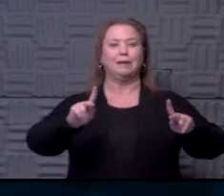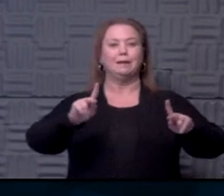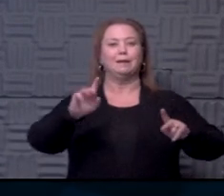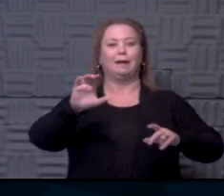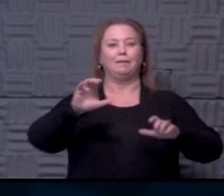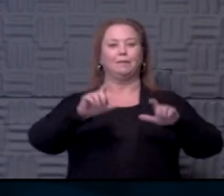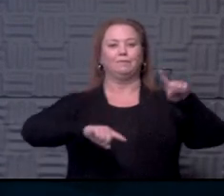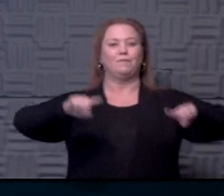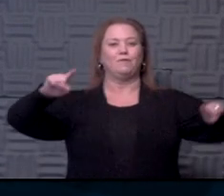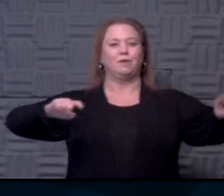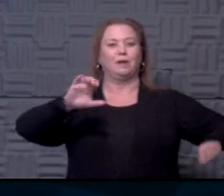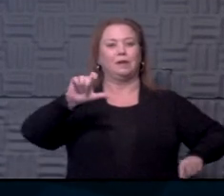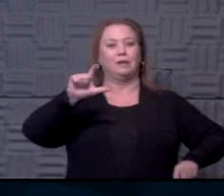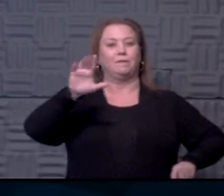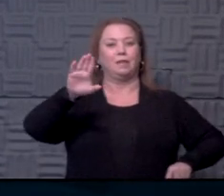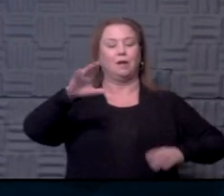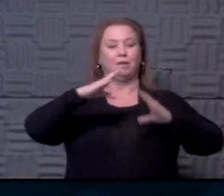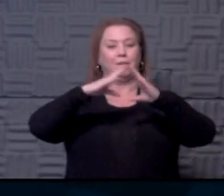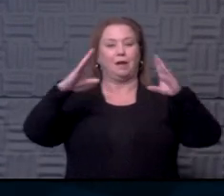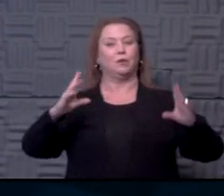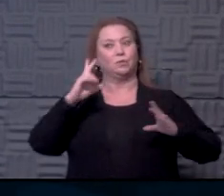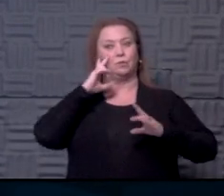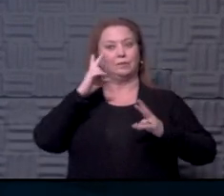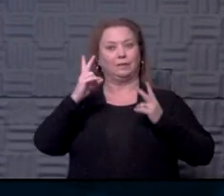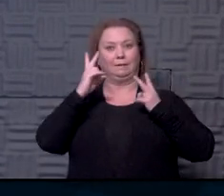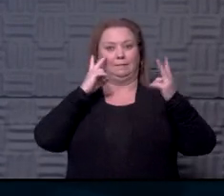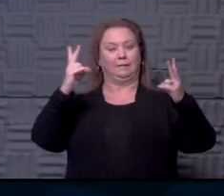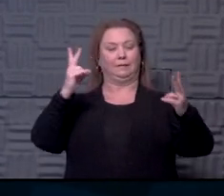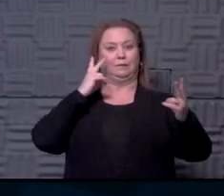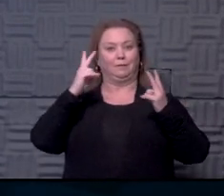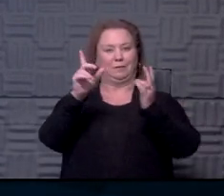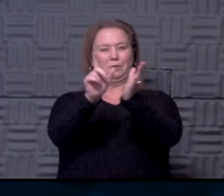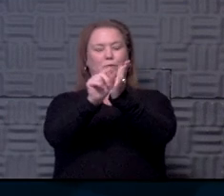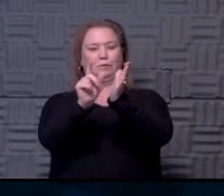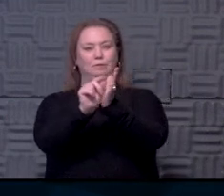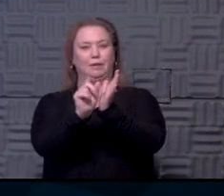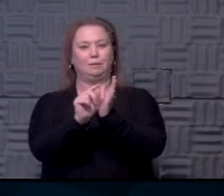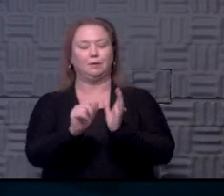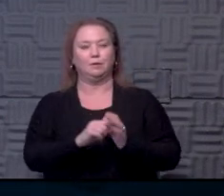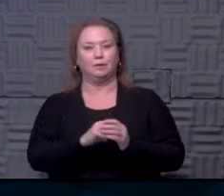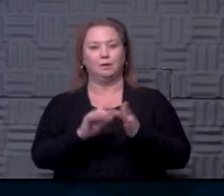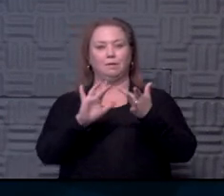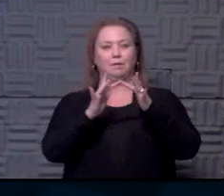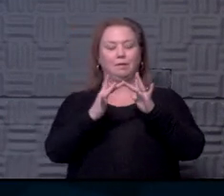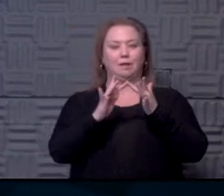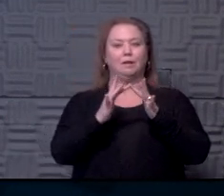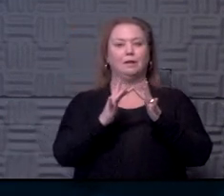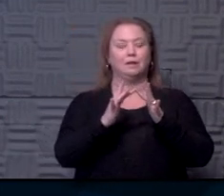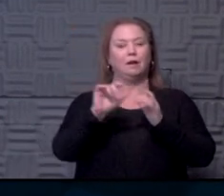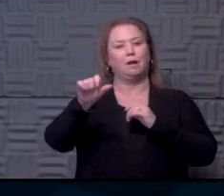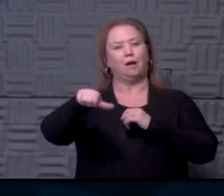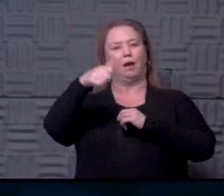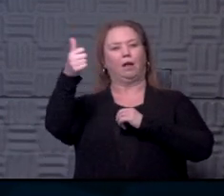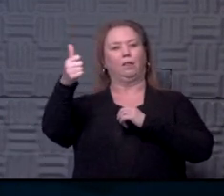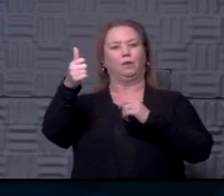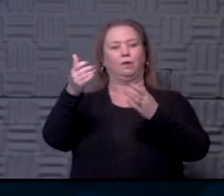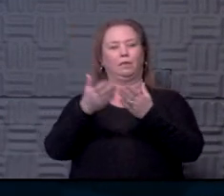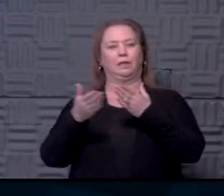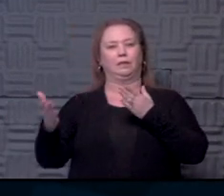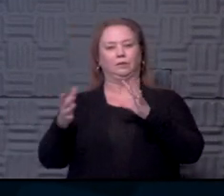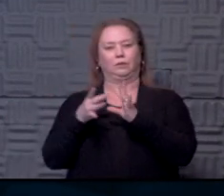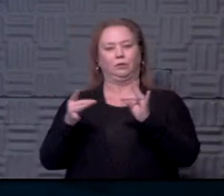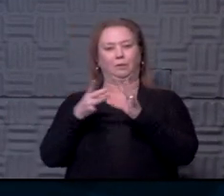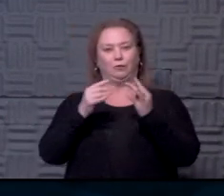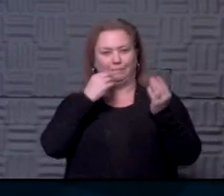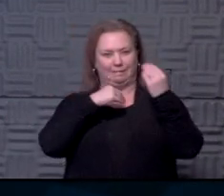spread the team out. Those are the things that were easily seen visually, sort of in the paper or online. What other sorts of things, you you